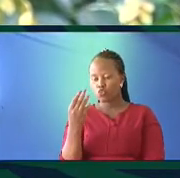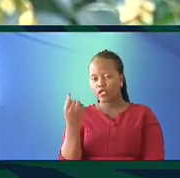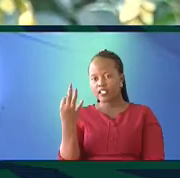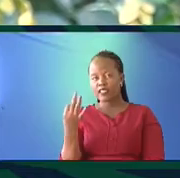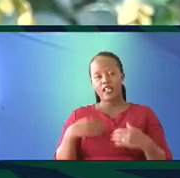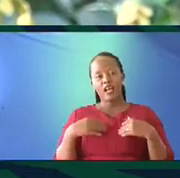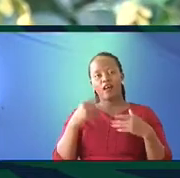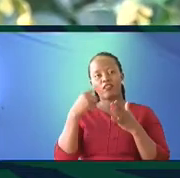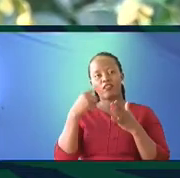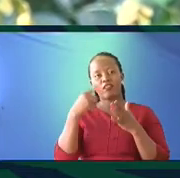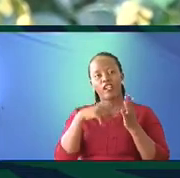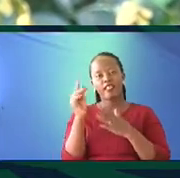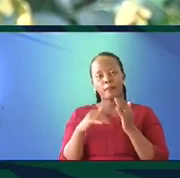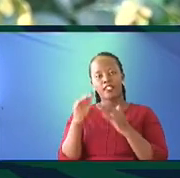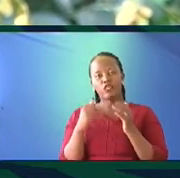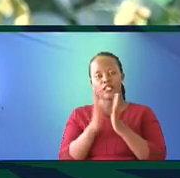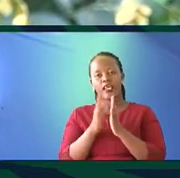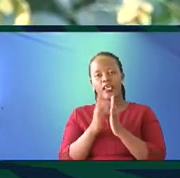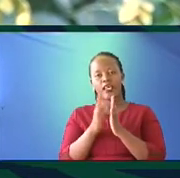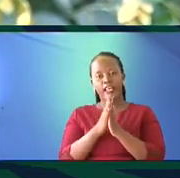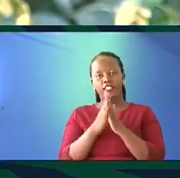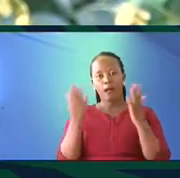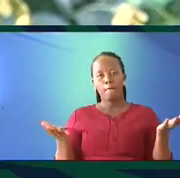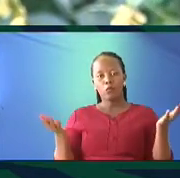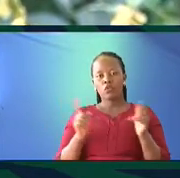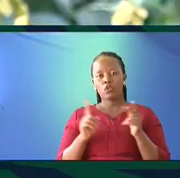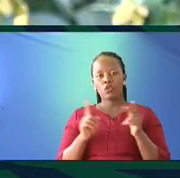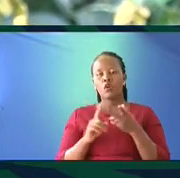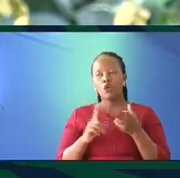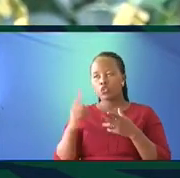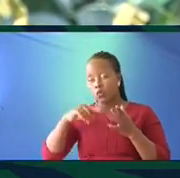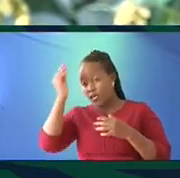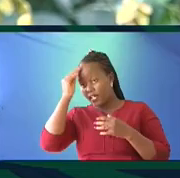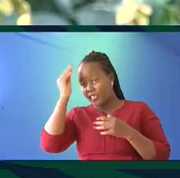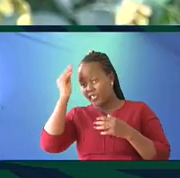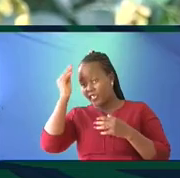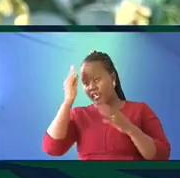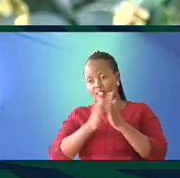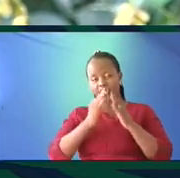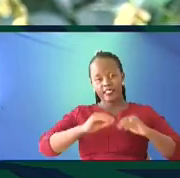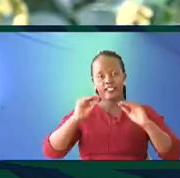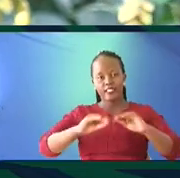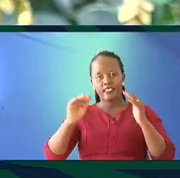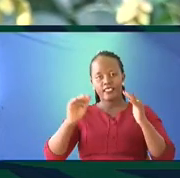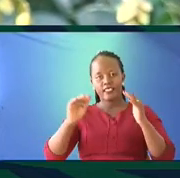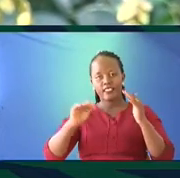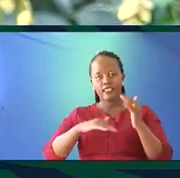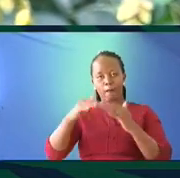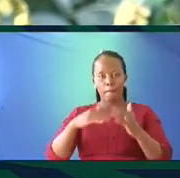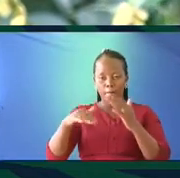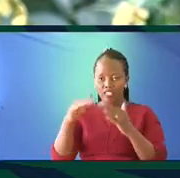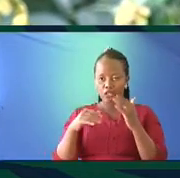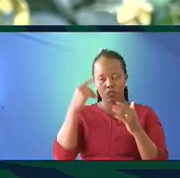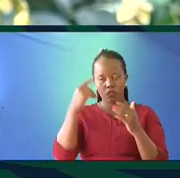have got the right materials, the right books, the right learning and teaching materials in indigenous languages